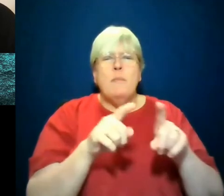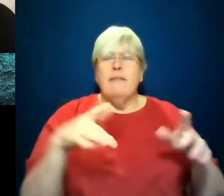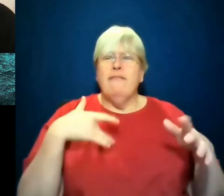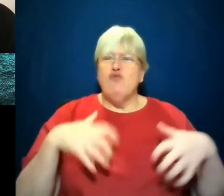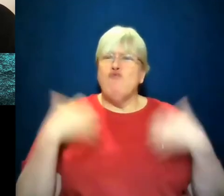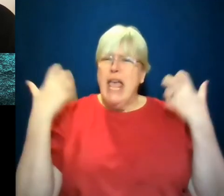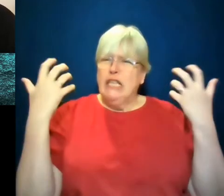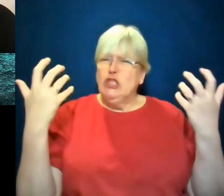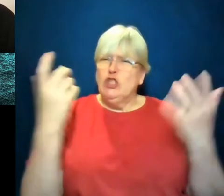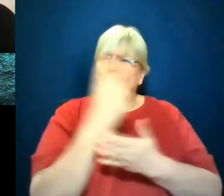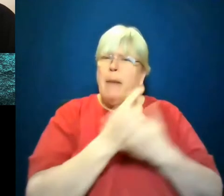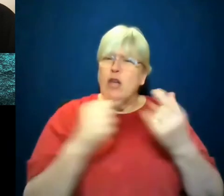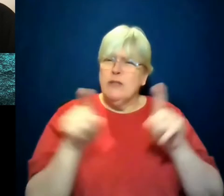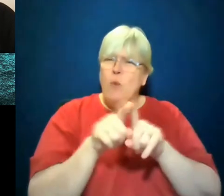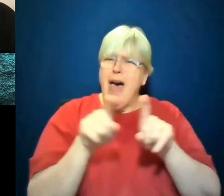And it makes me think of,